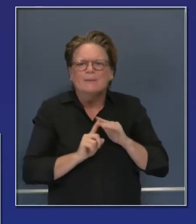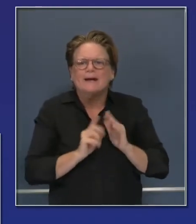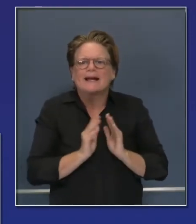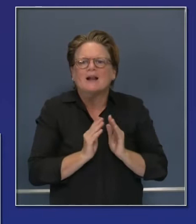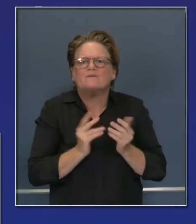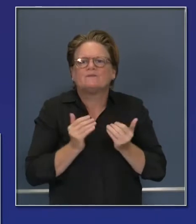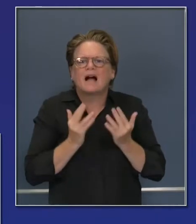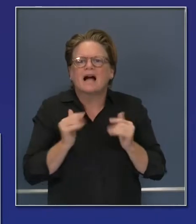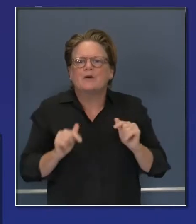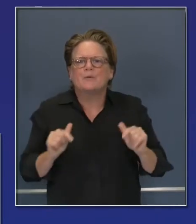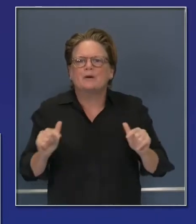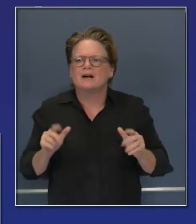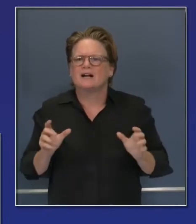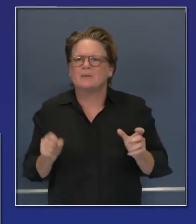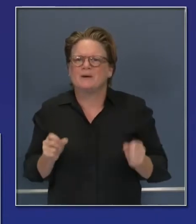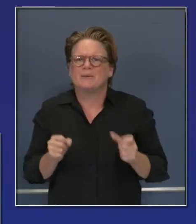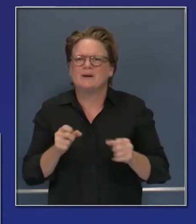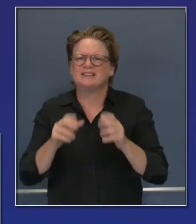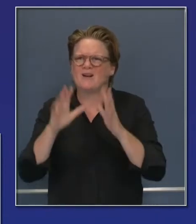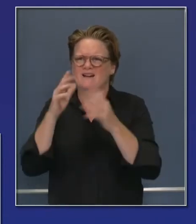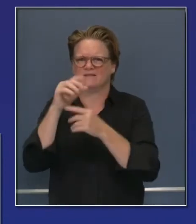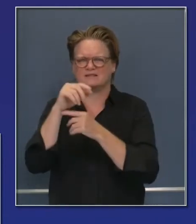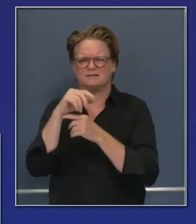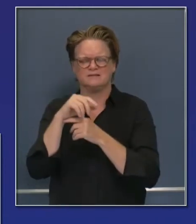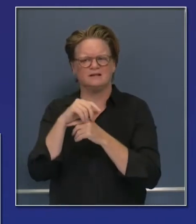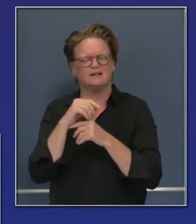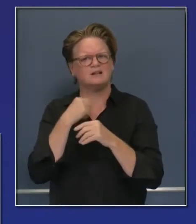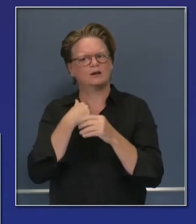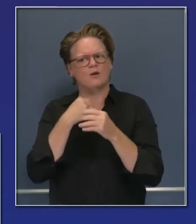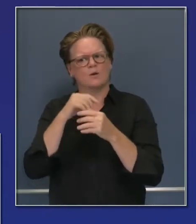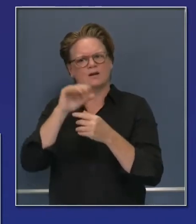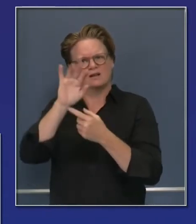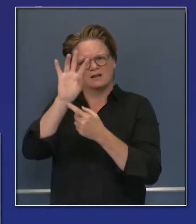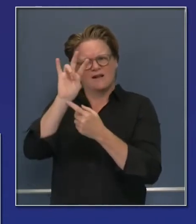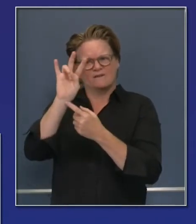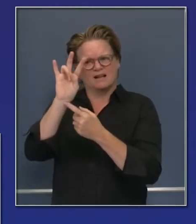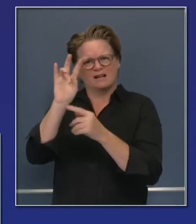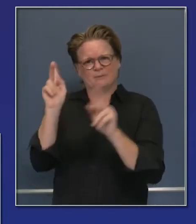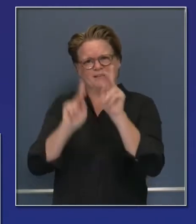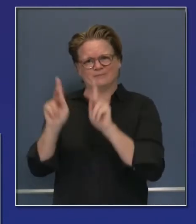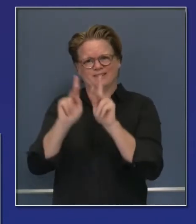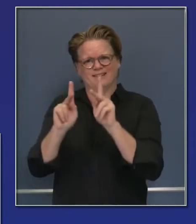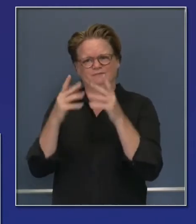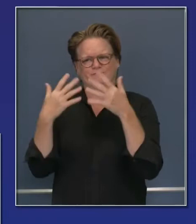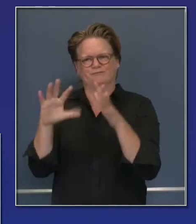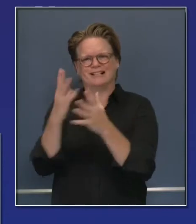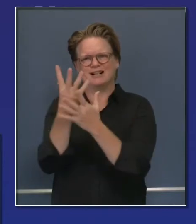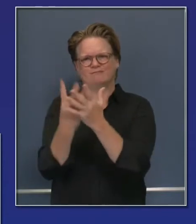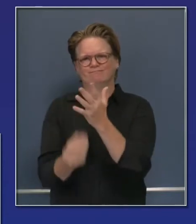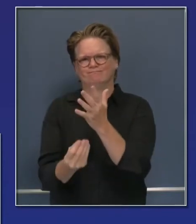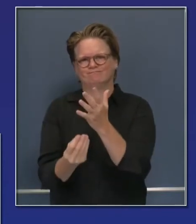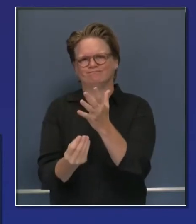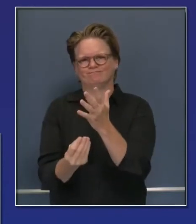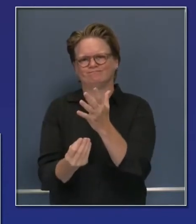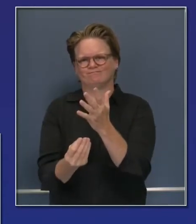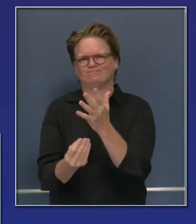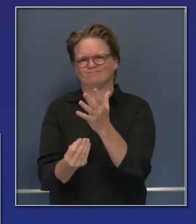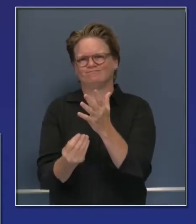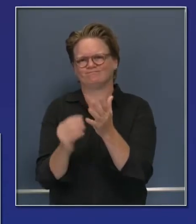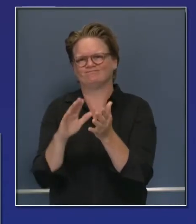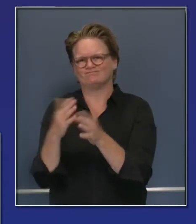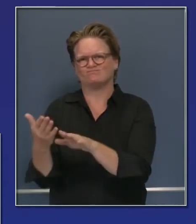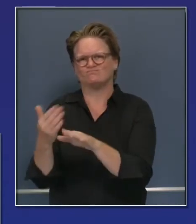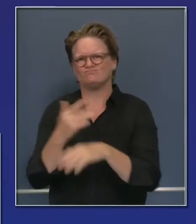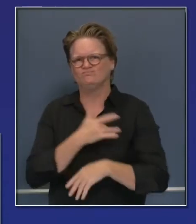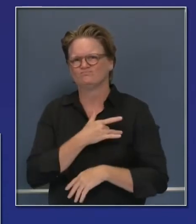Tragically, we've lost seven individuals. The good news that we have not found, and again, these numbers, they're